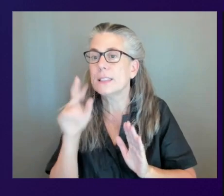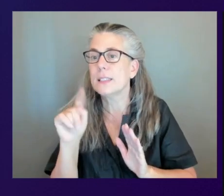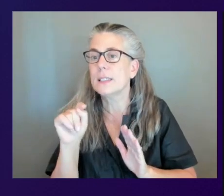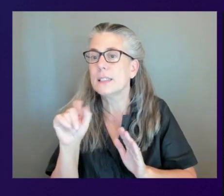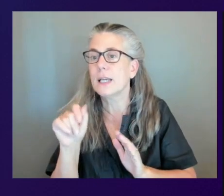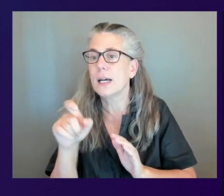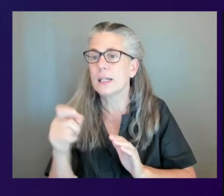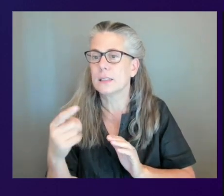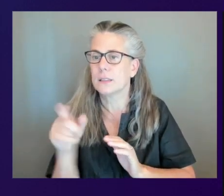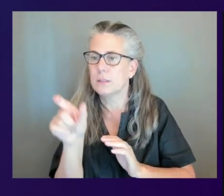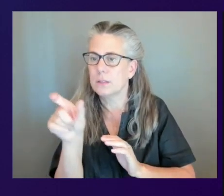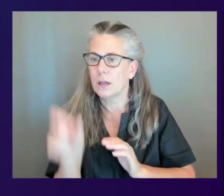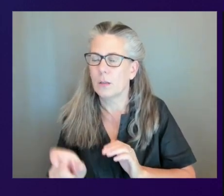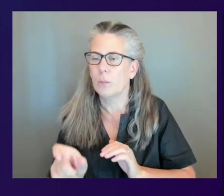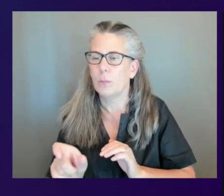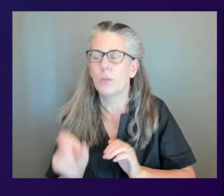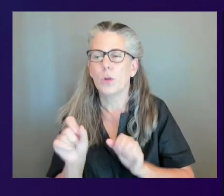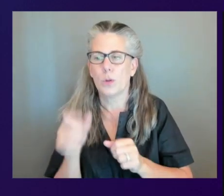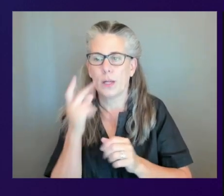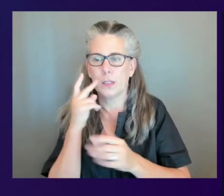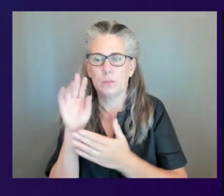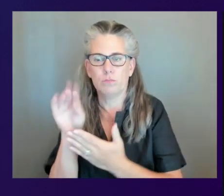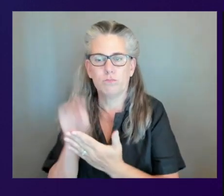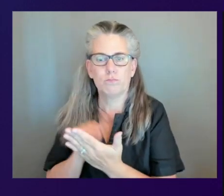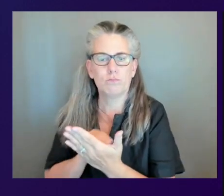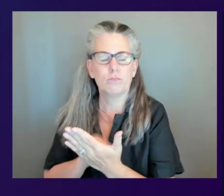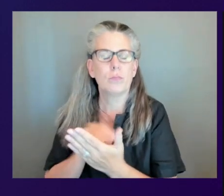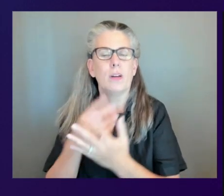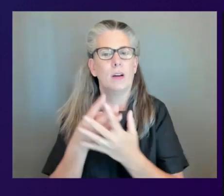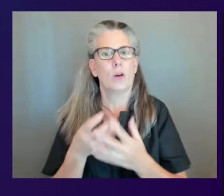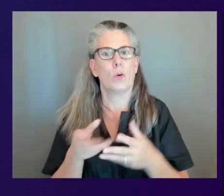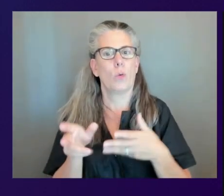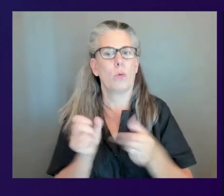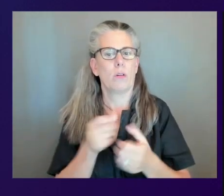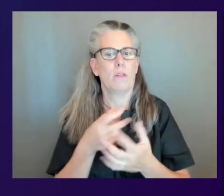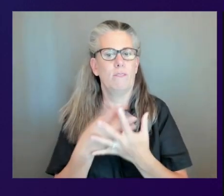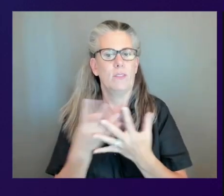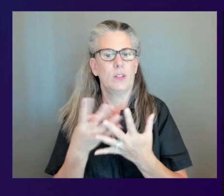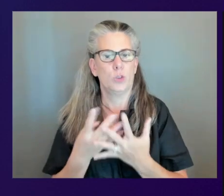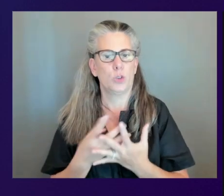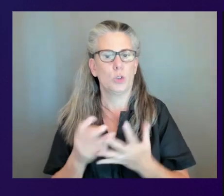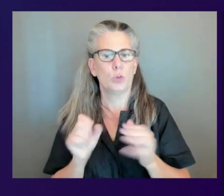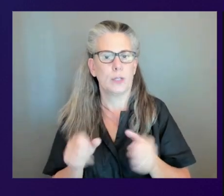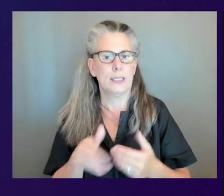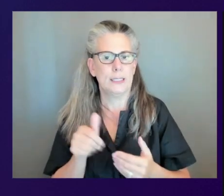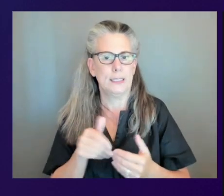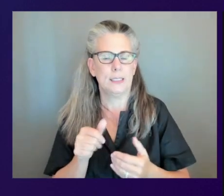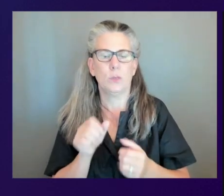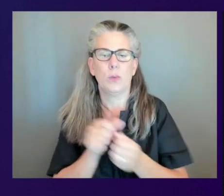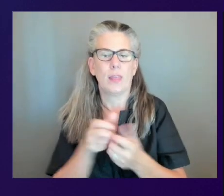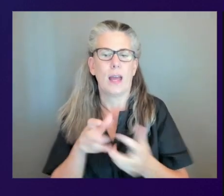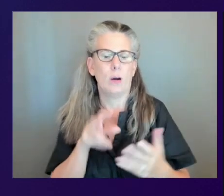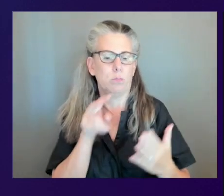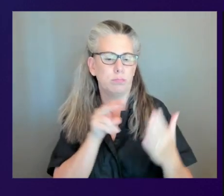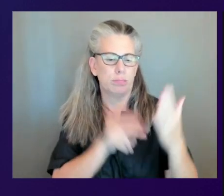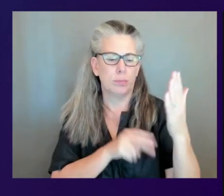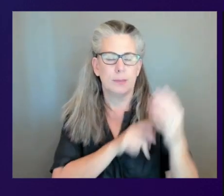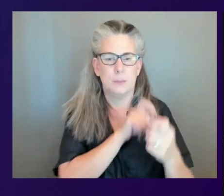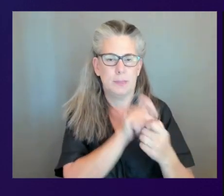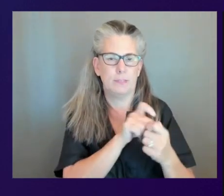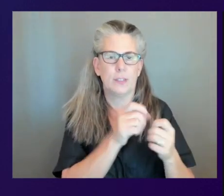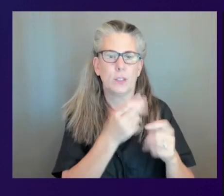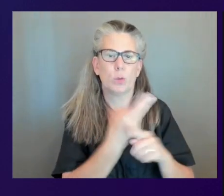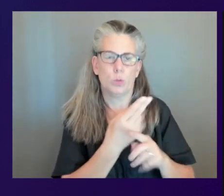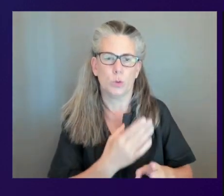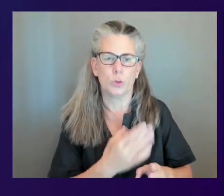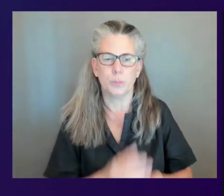some quick filtering on this report you could do so that way without having to look at specific users that's really cool it